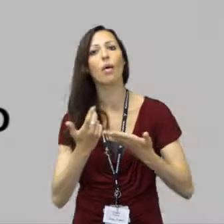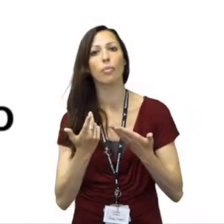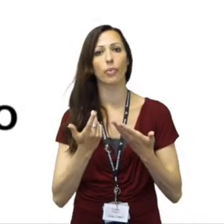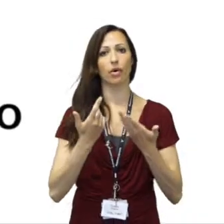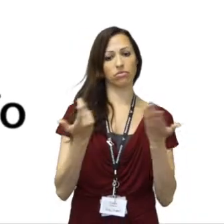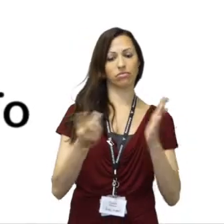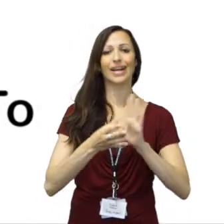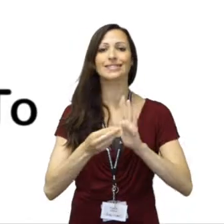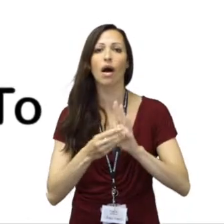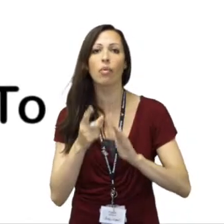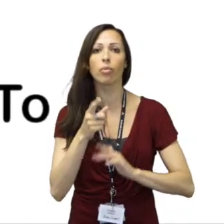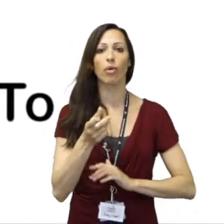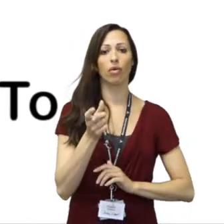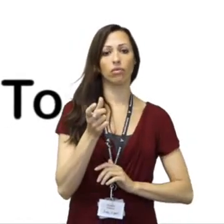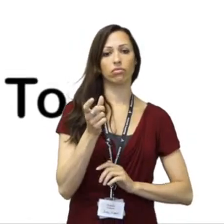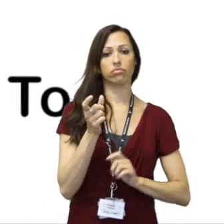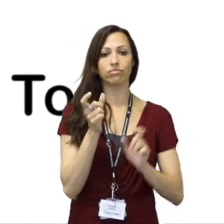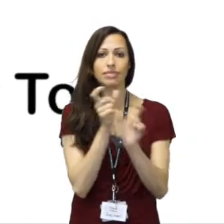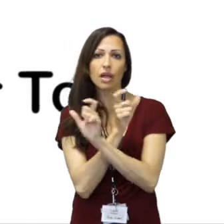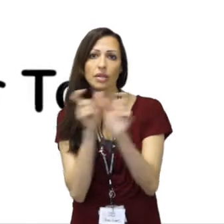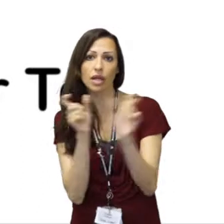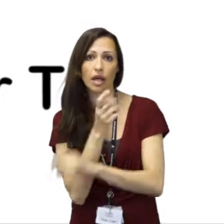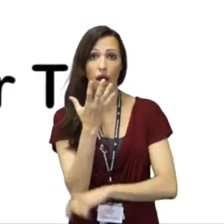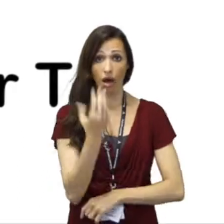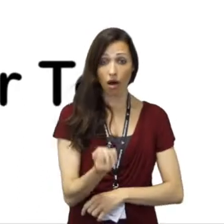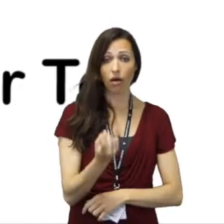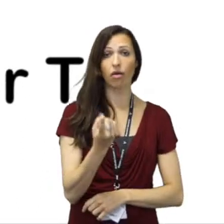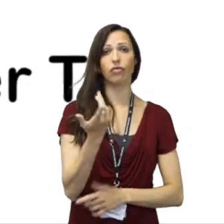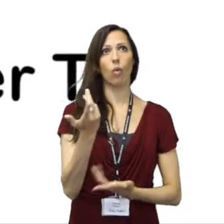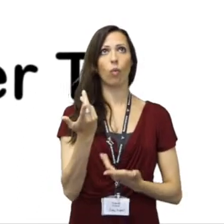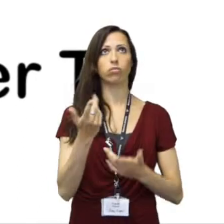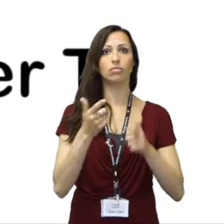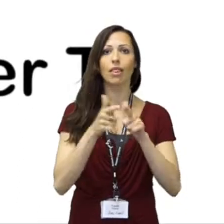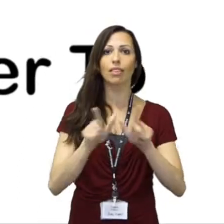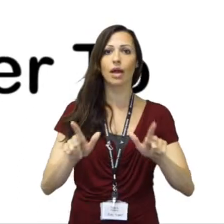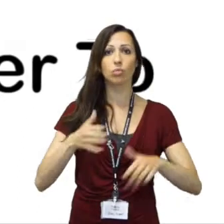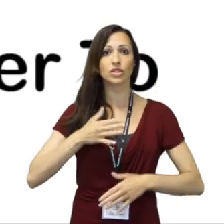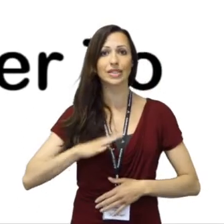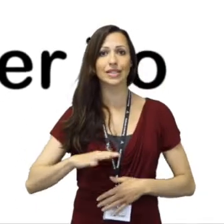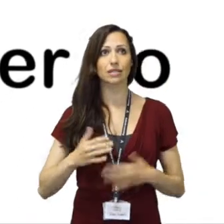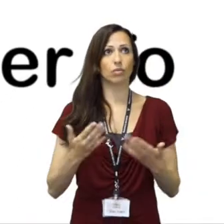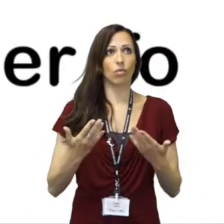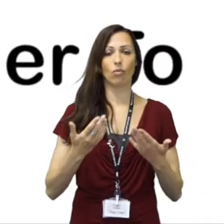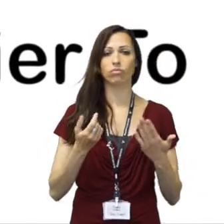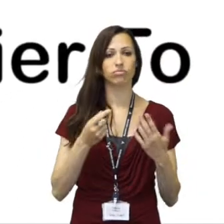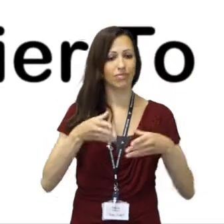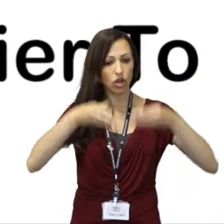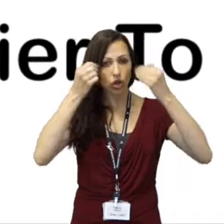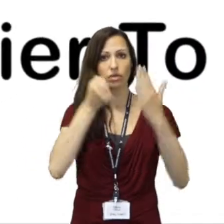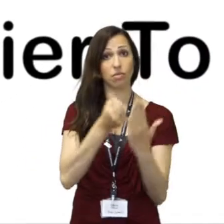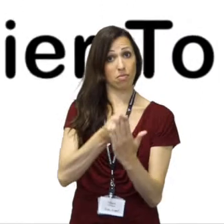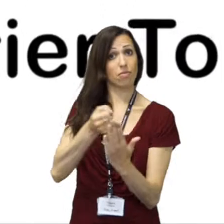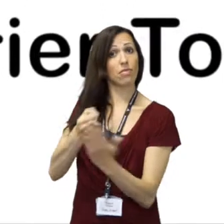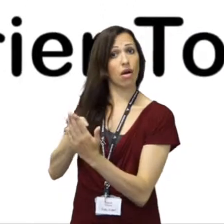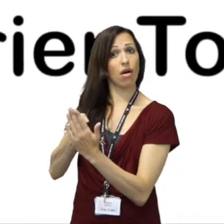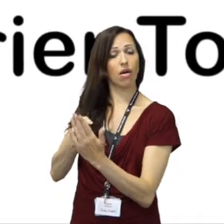For example, if you have dyslexia, language needs or any other barrier to learning, we are able to